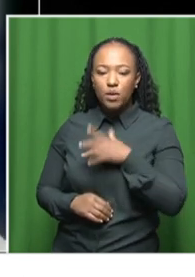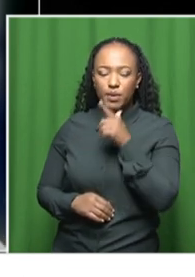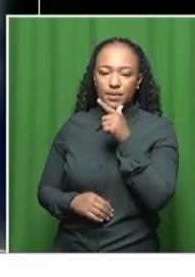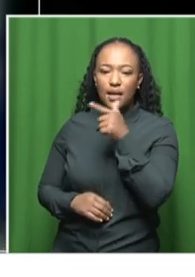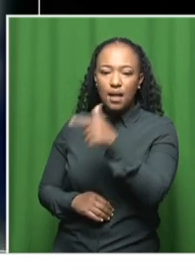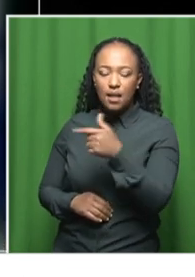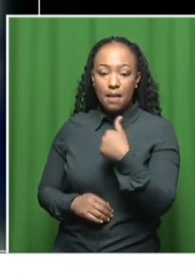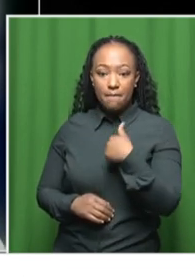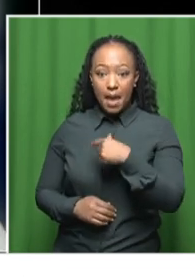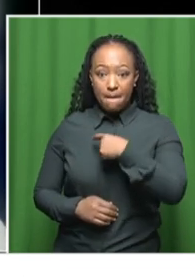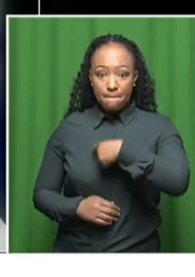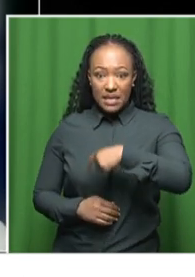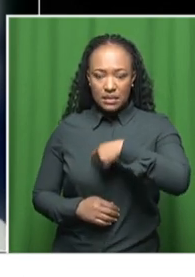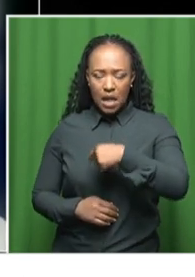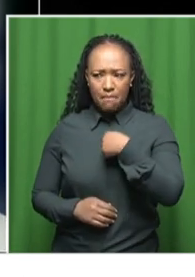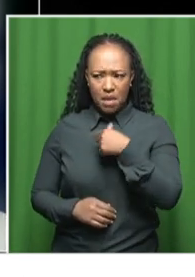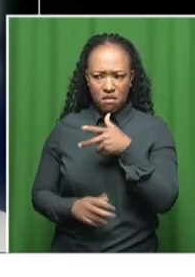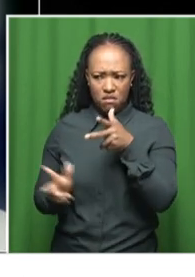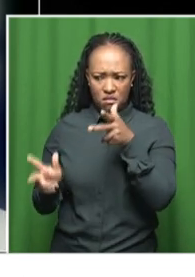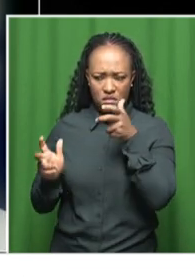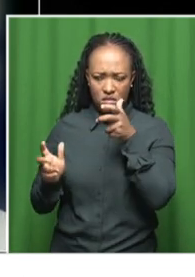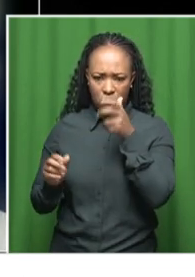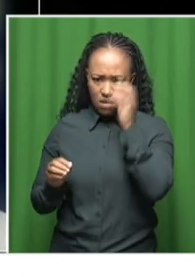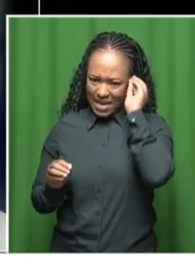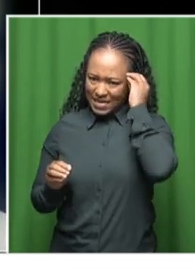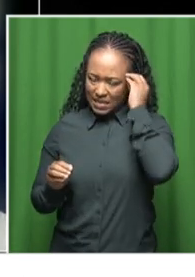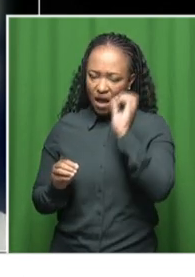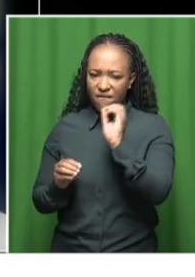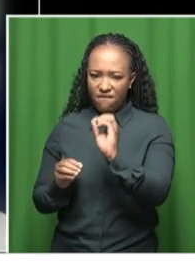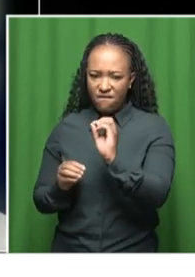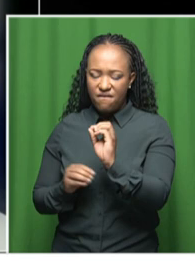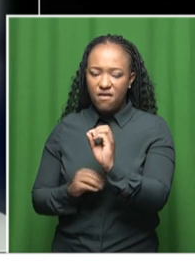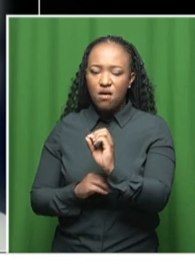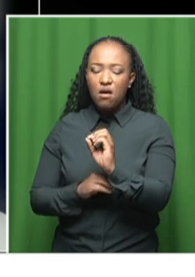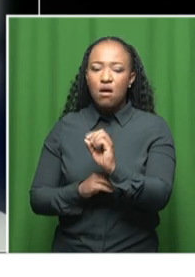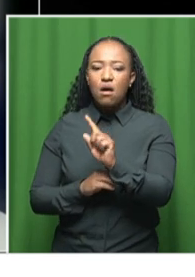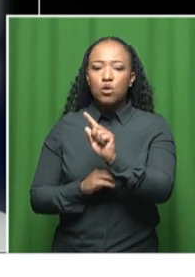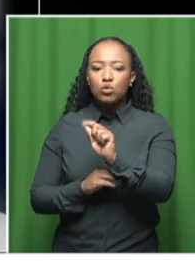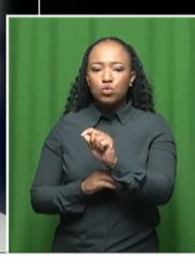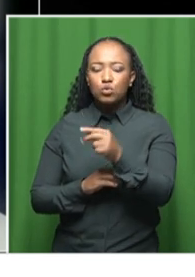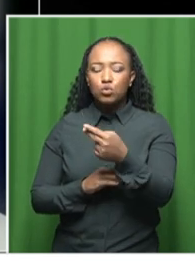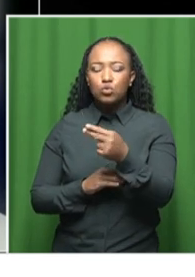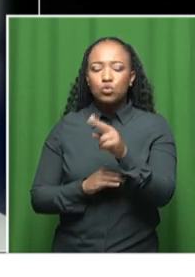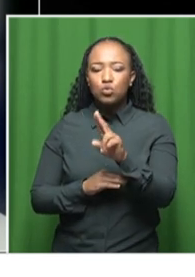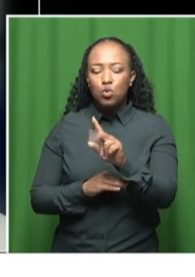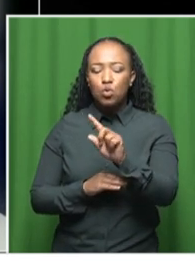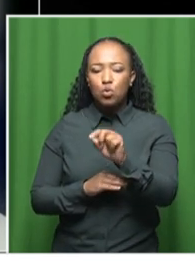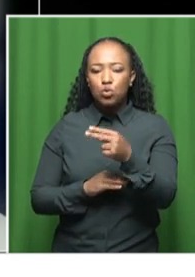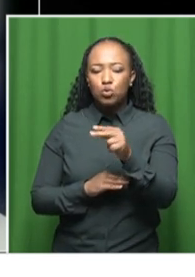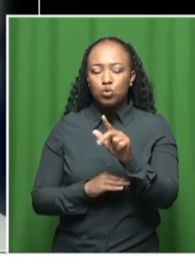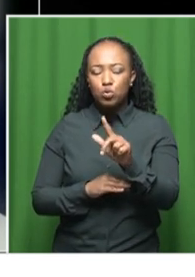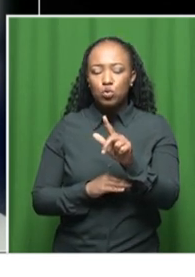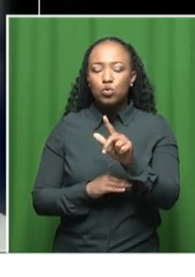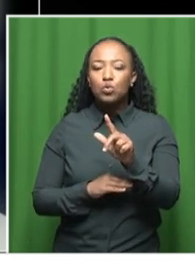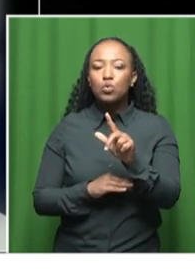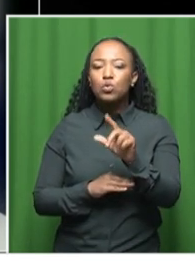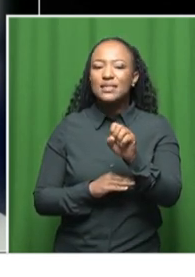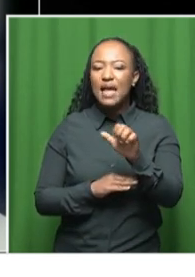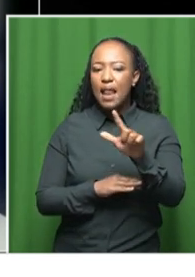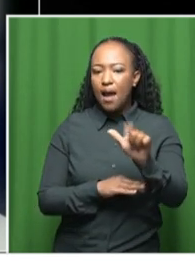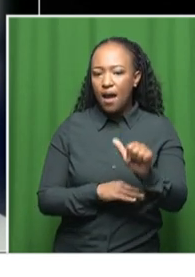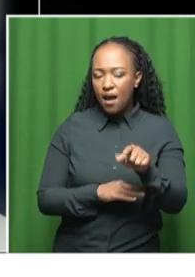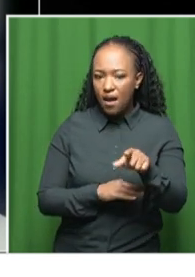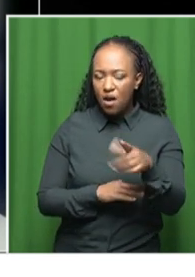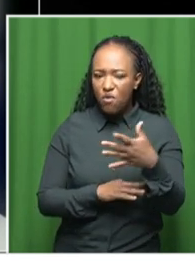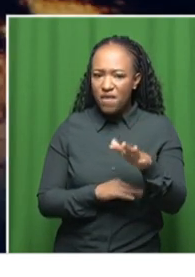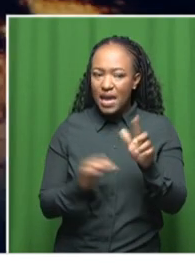that I've personally taken an interest in with regard to the tutuzela care centers. And I think with Morning Live, we were there for the launch of the